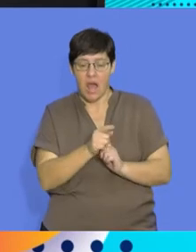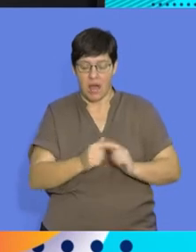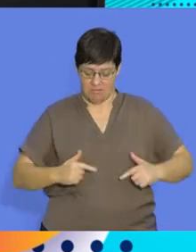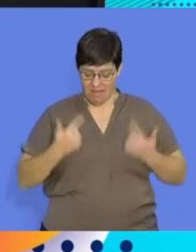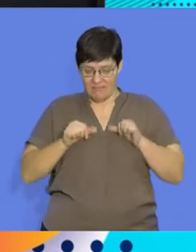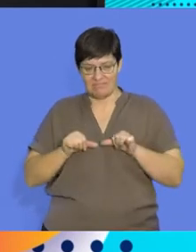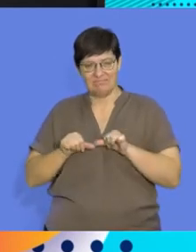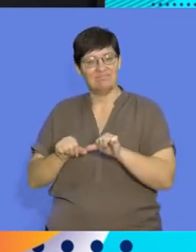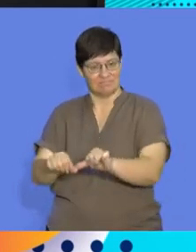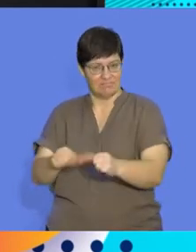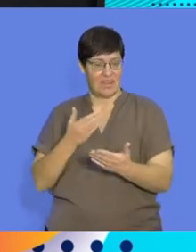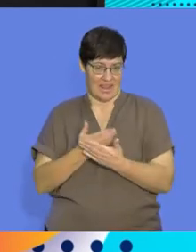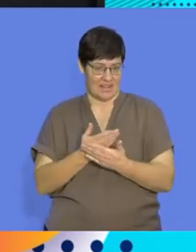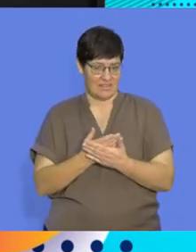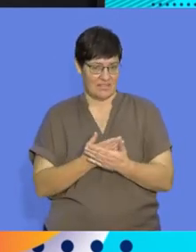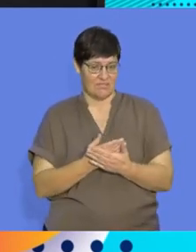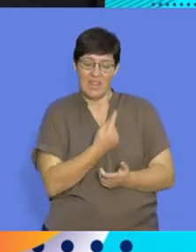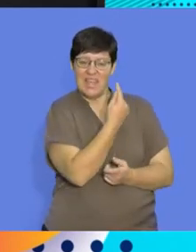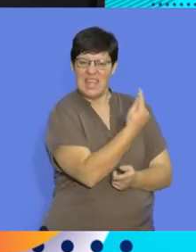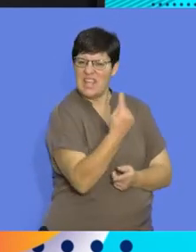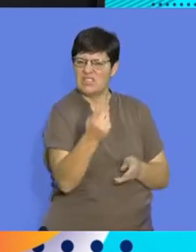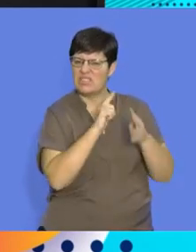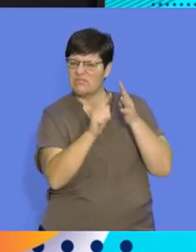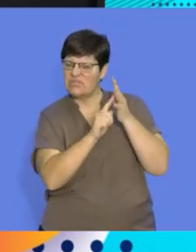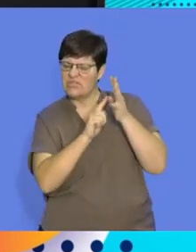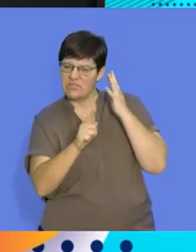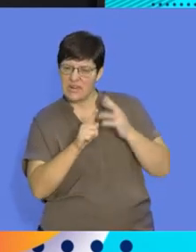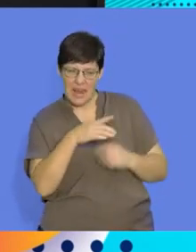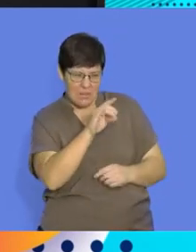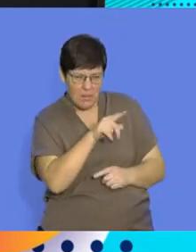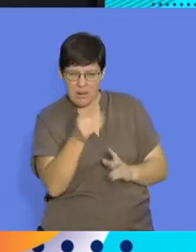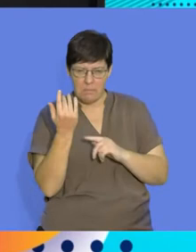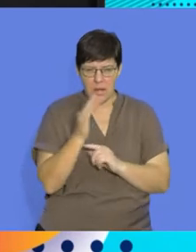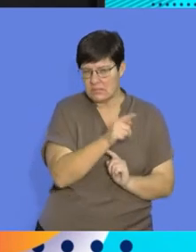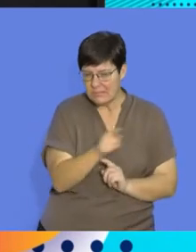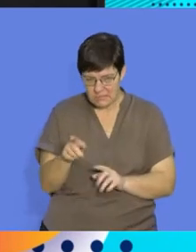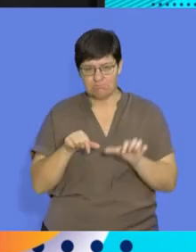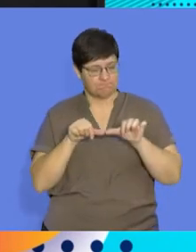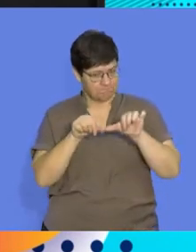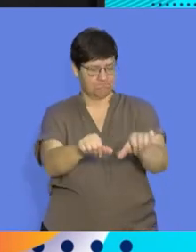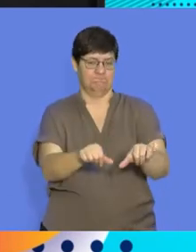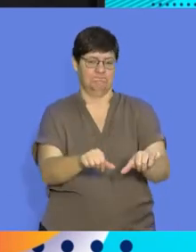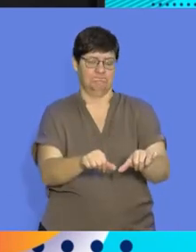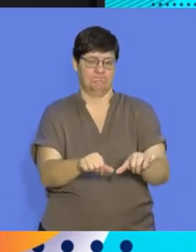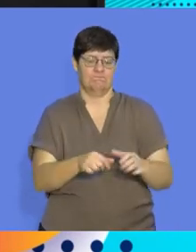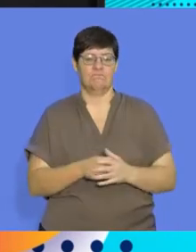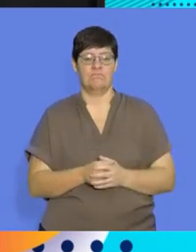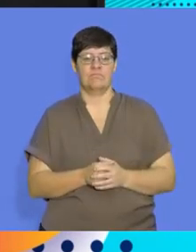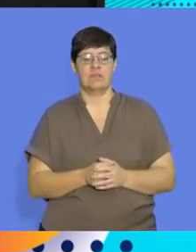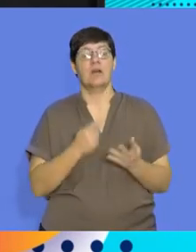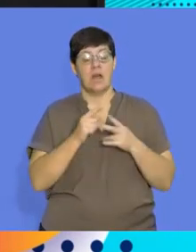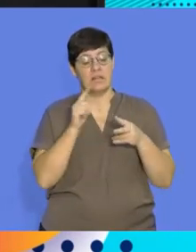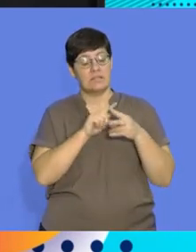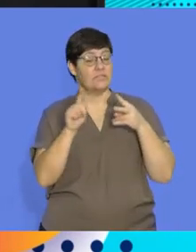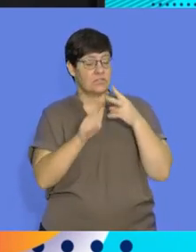is important for every species so that they can sustain their population. It's important that we understand the